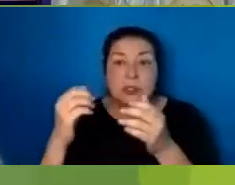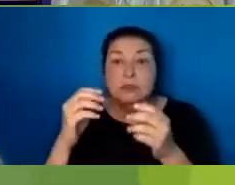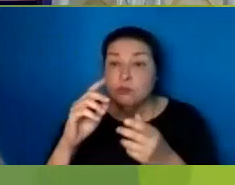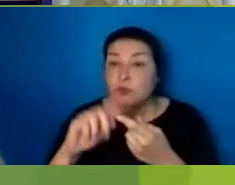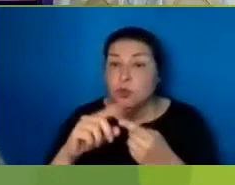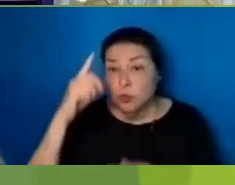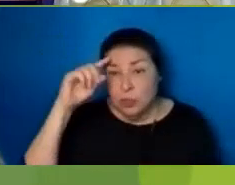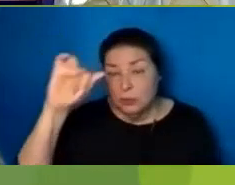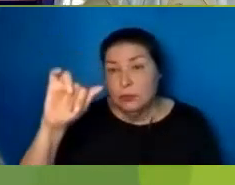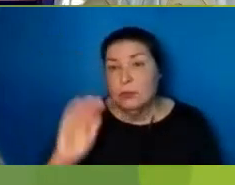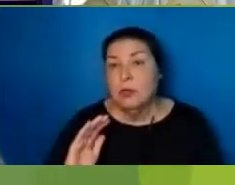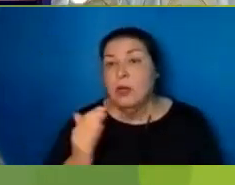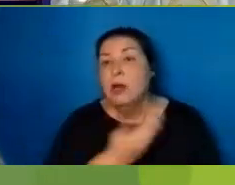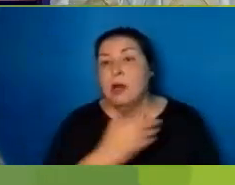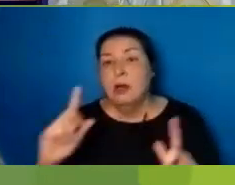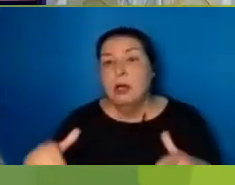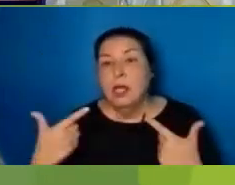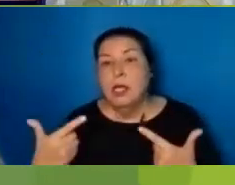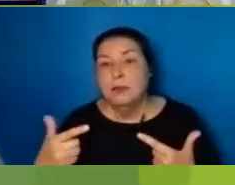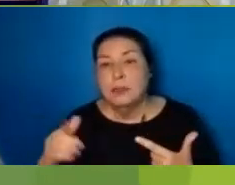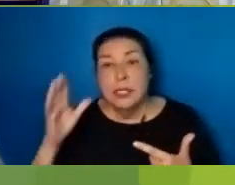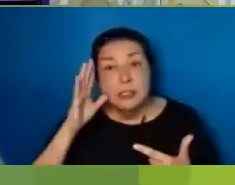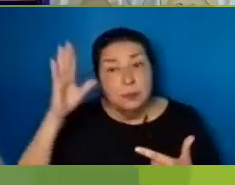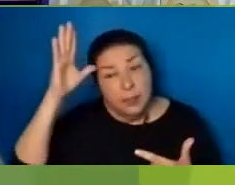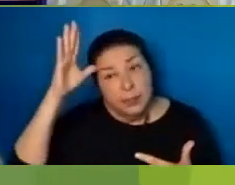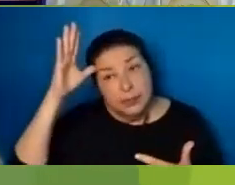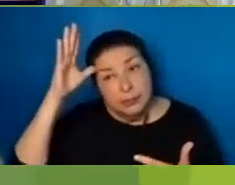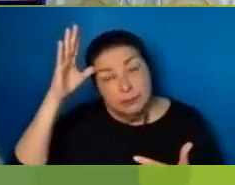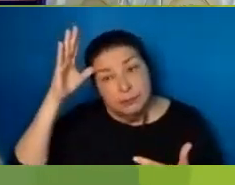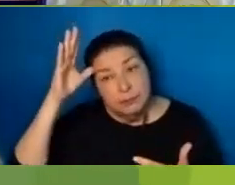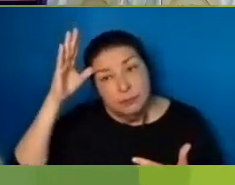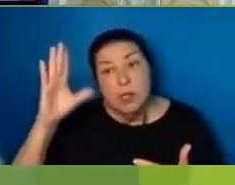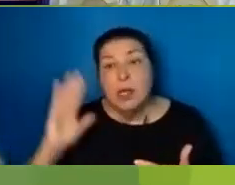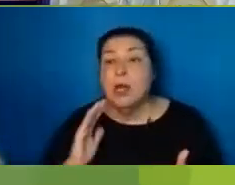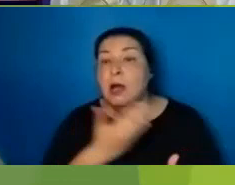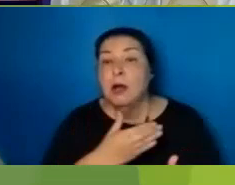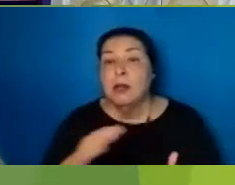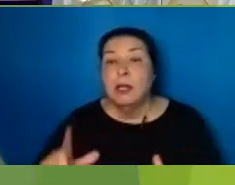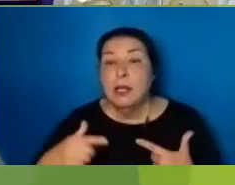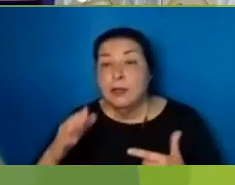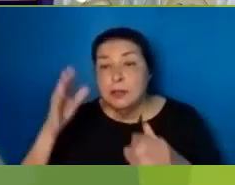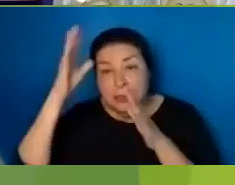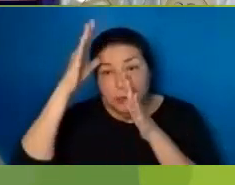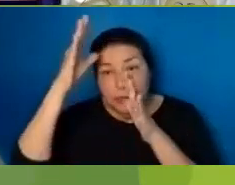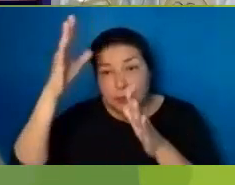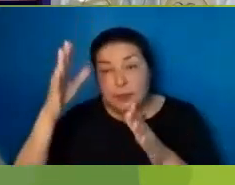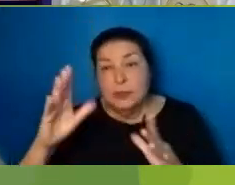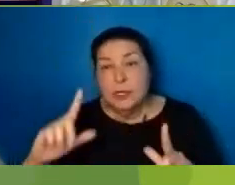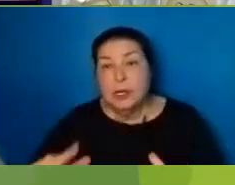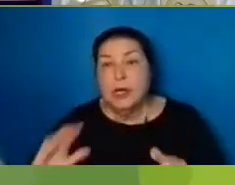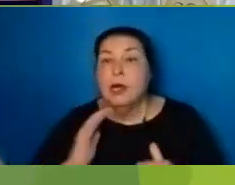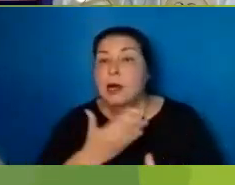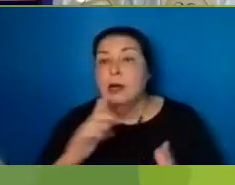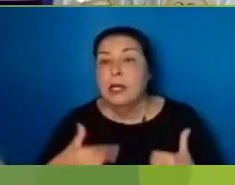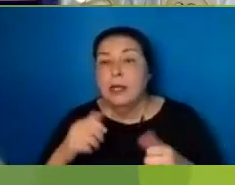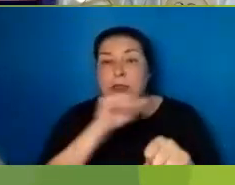Our Lives As Parents Our Lives As Grandparents Our Lives As Employees Our Lives